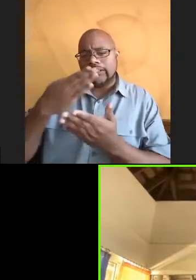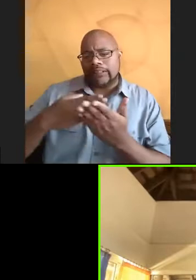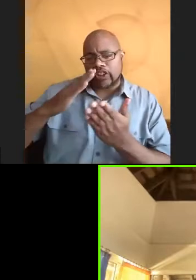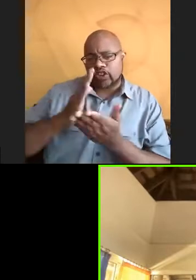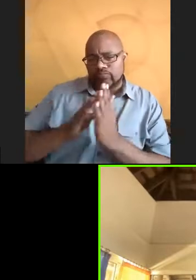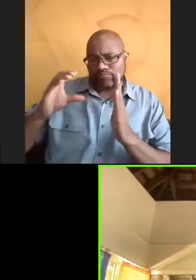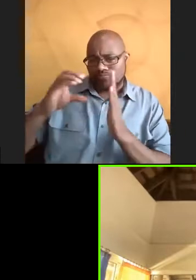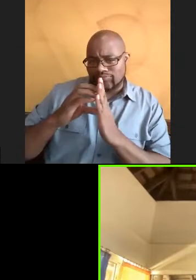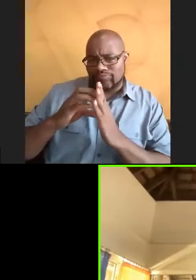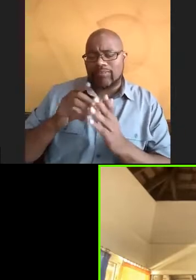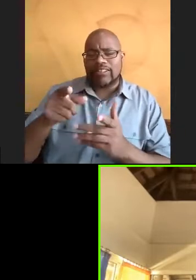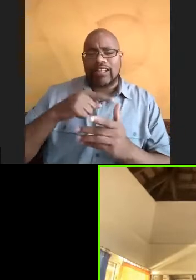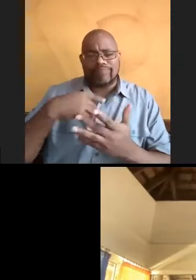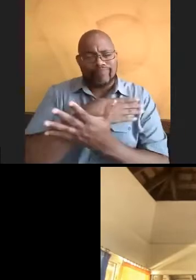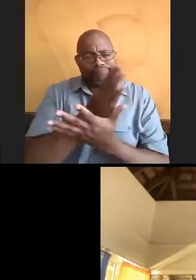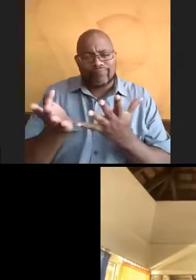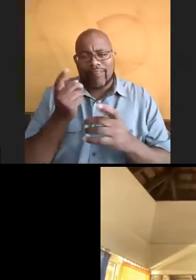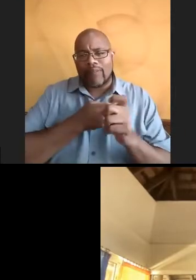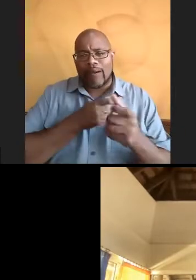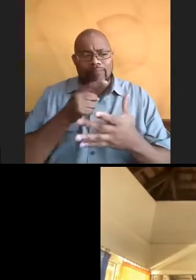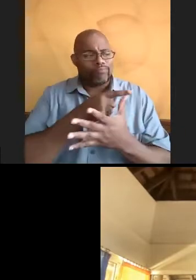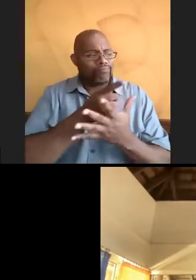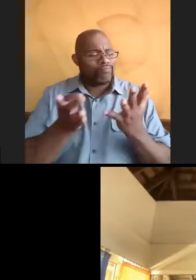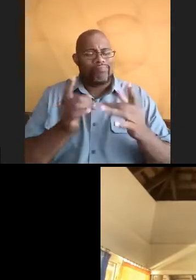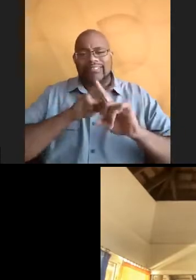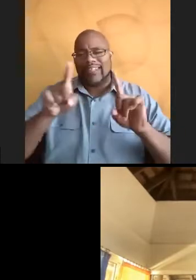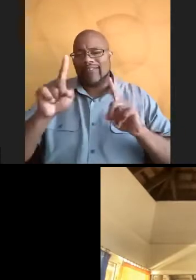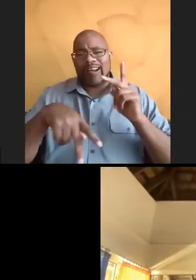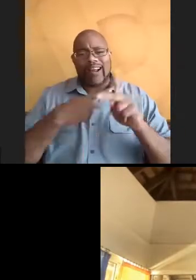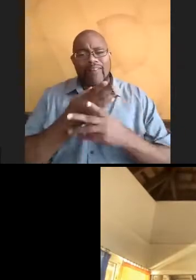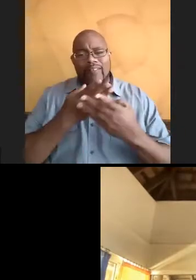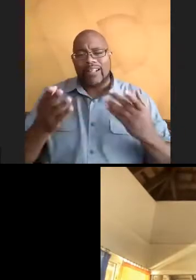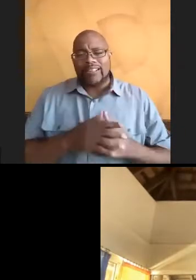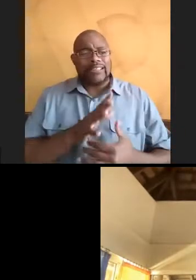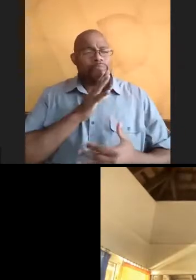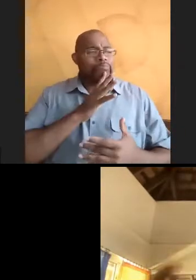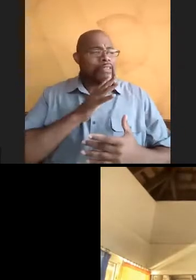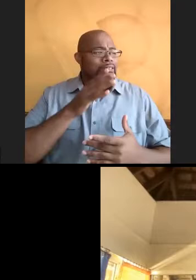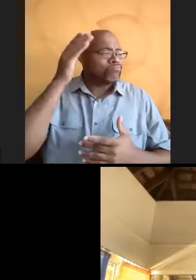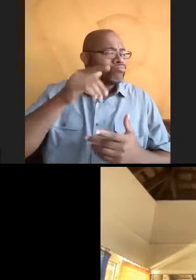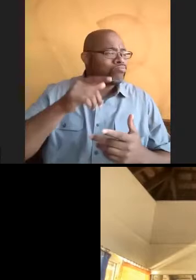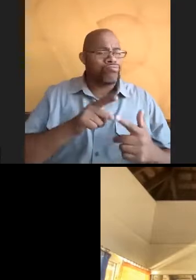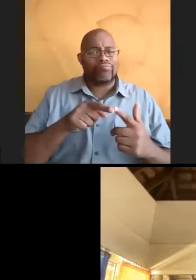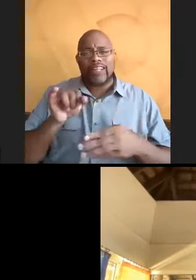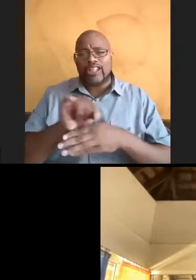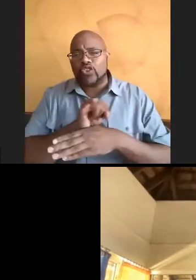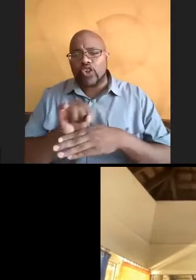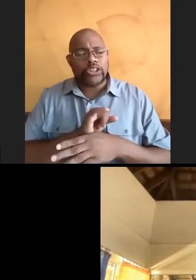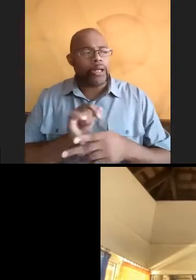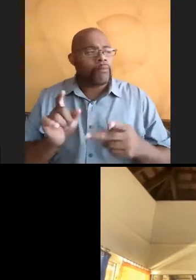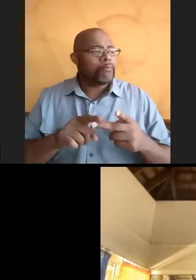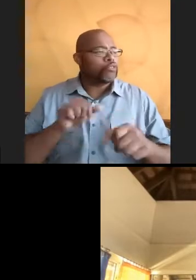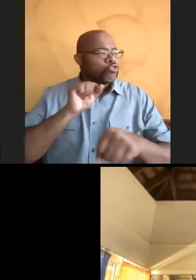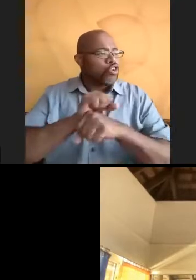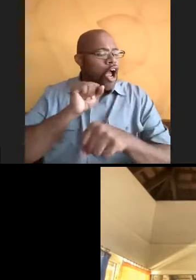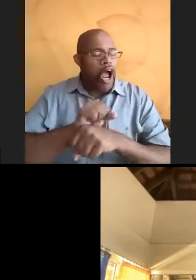And they range from all different types of things, from speaking engagements to internships to jobs.